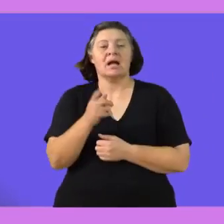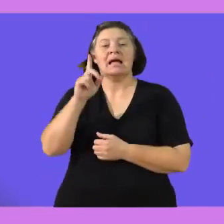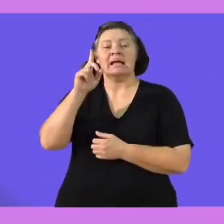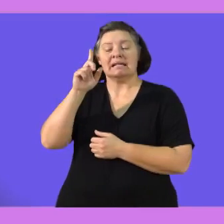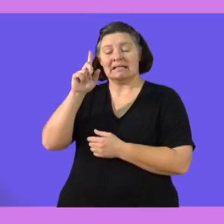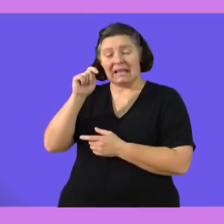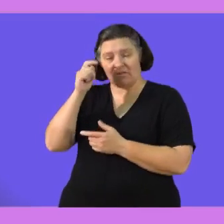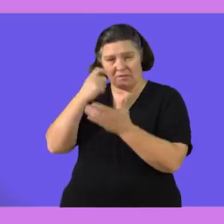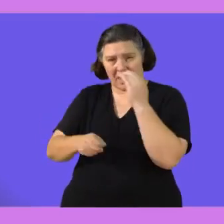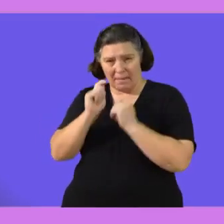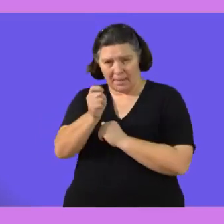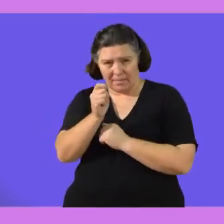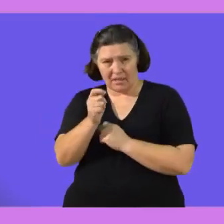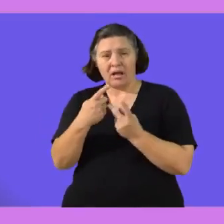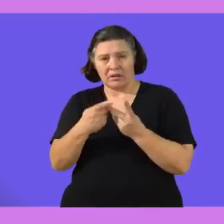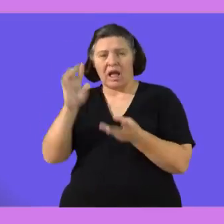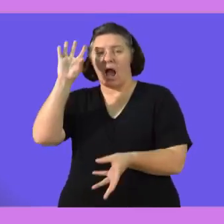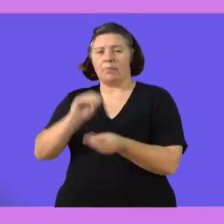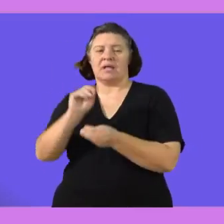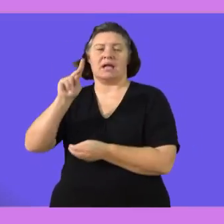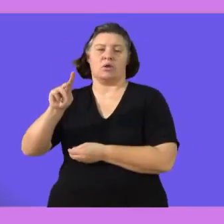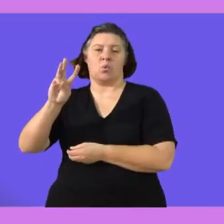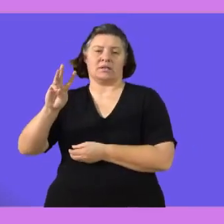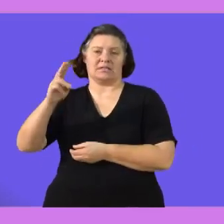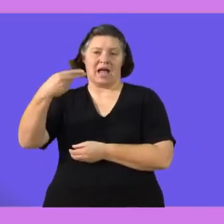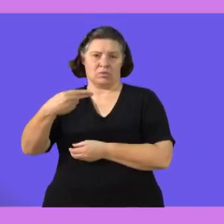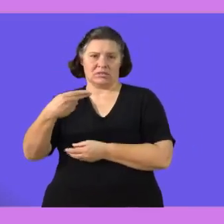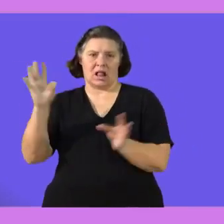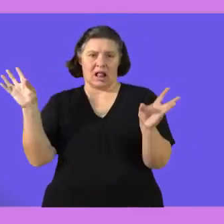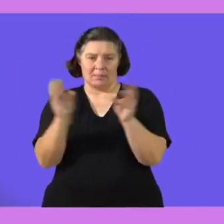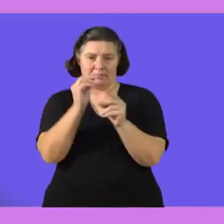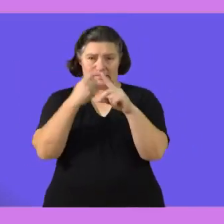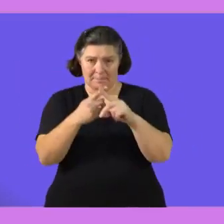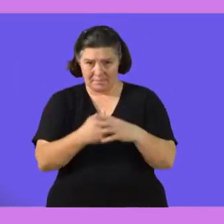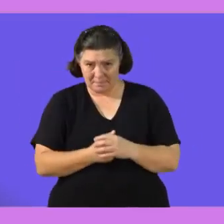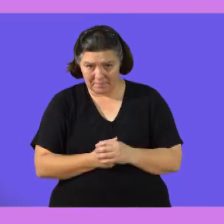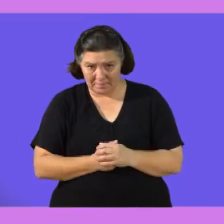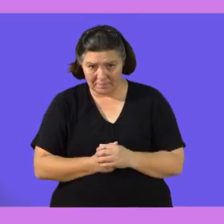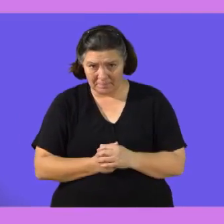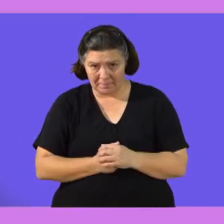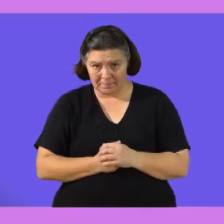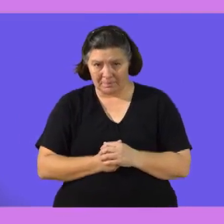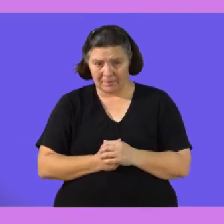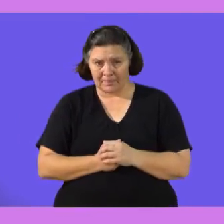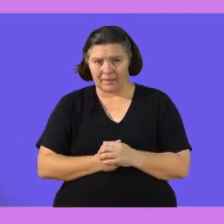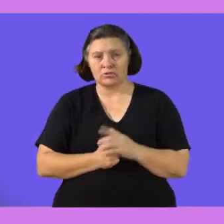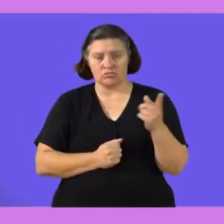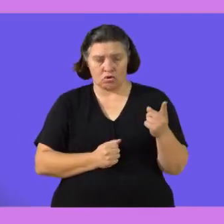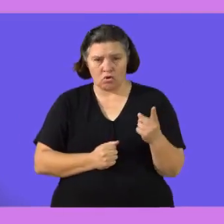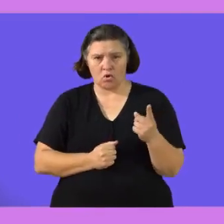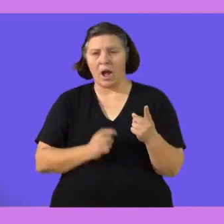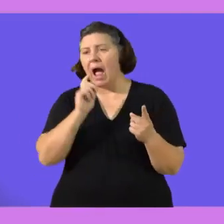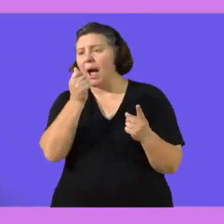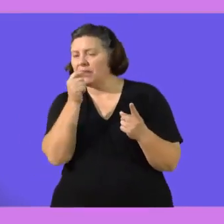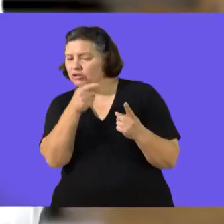we take the tariff multiply by the total number of kilowatt hour used so that is for electricity prepaid you